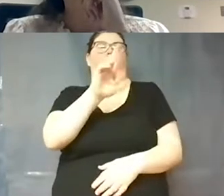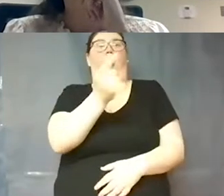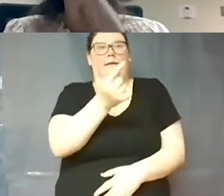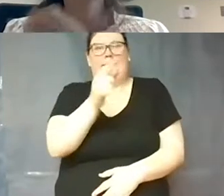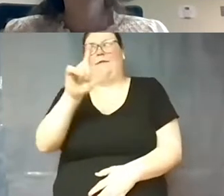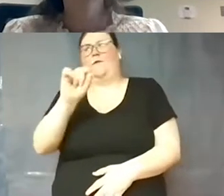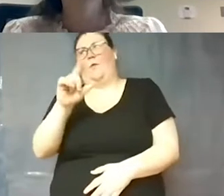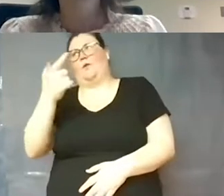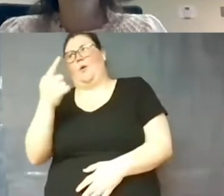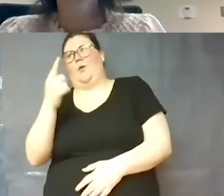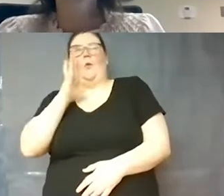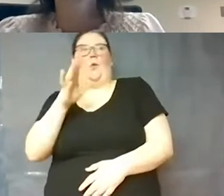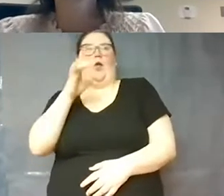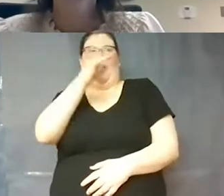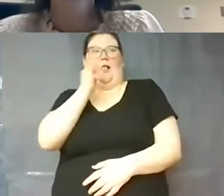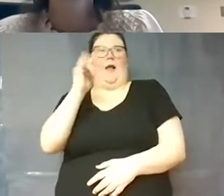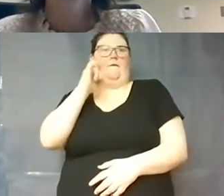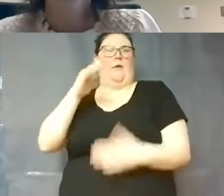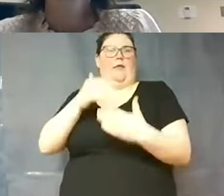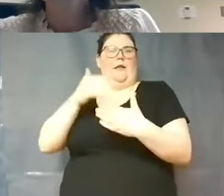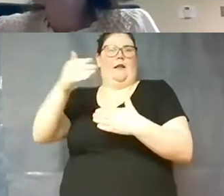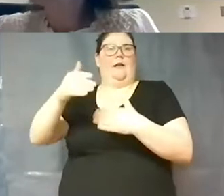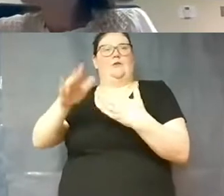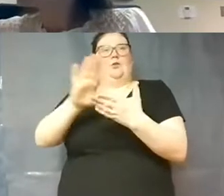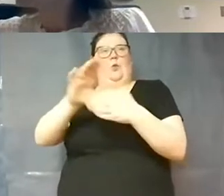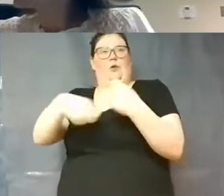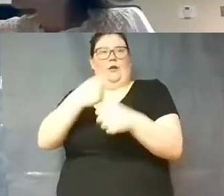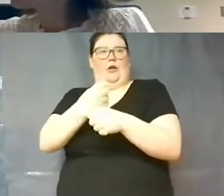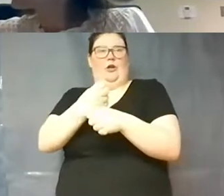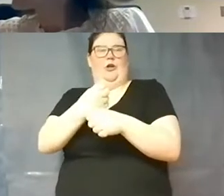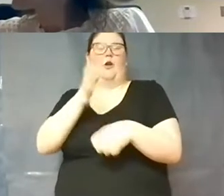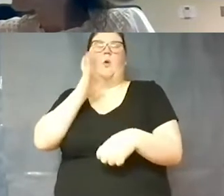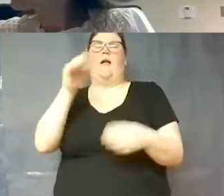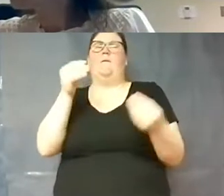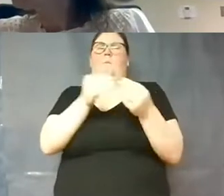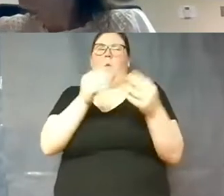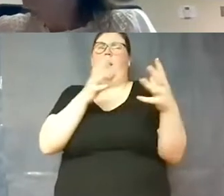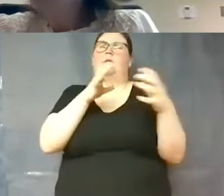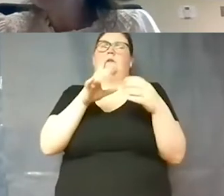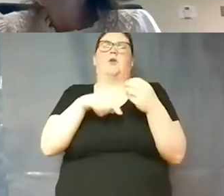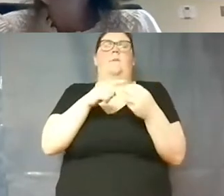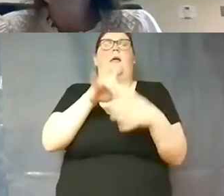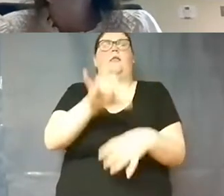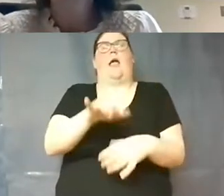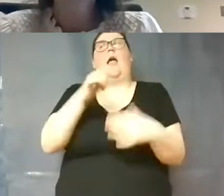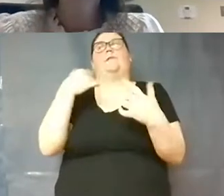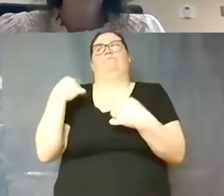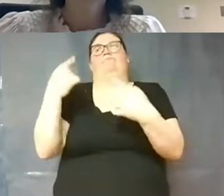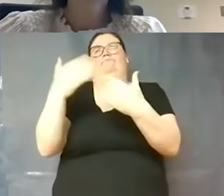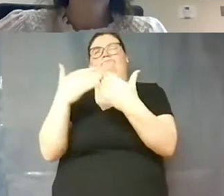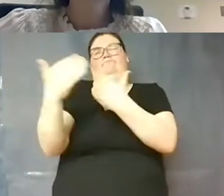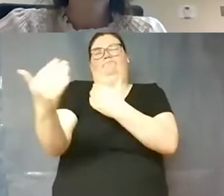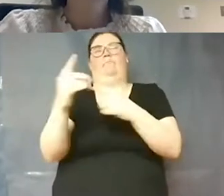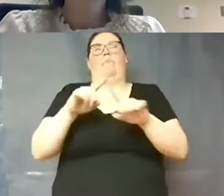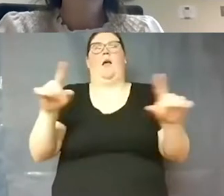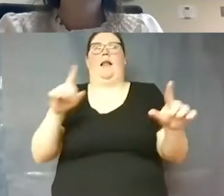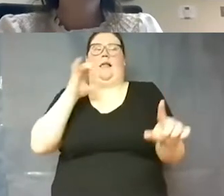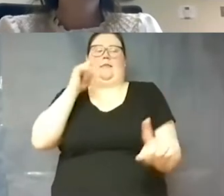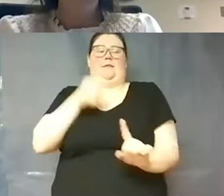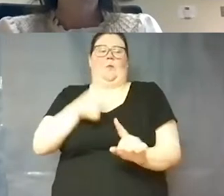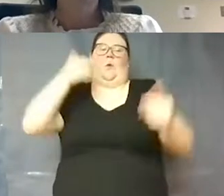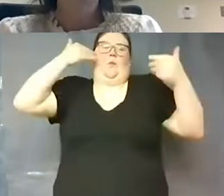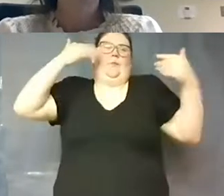so uh we'll have more conversations with that of course as we move forward but we really don't know at this point so